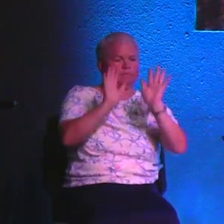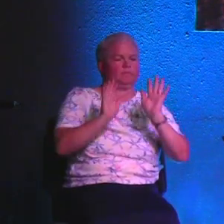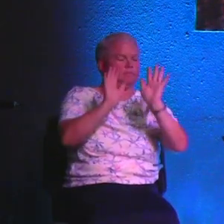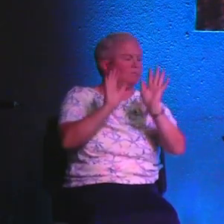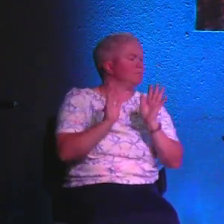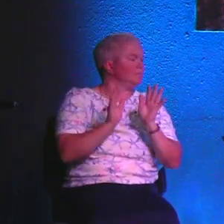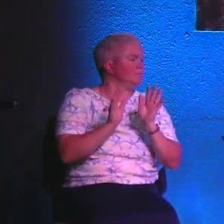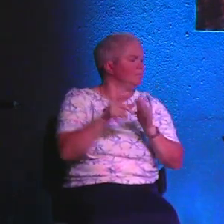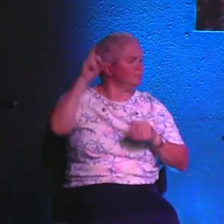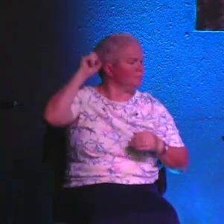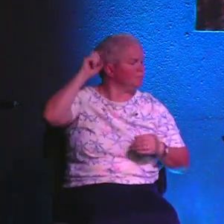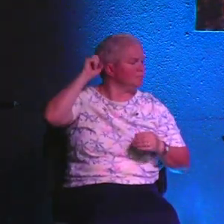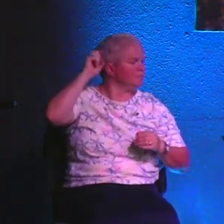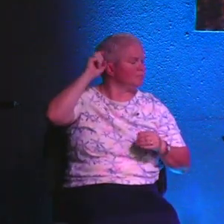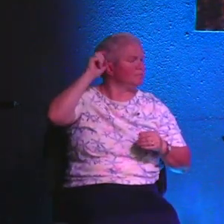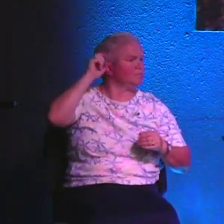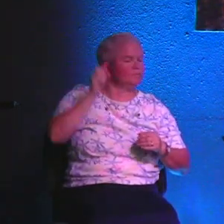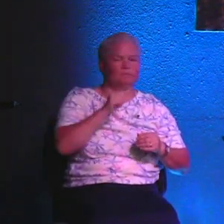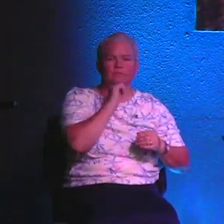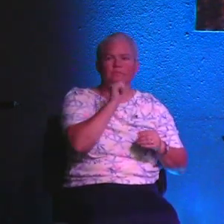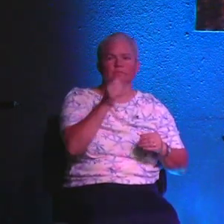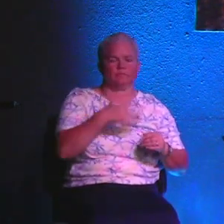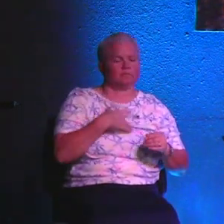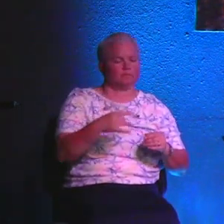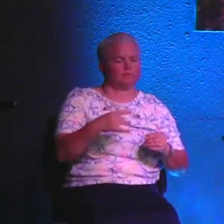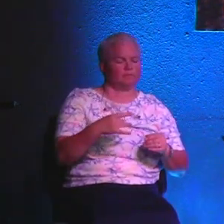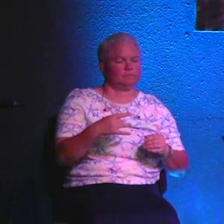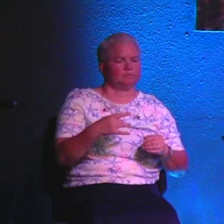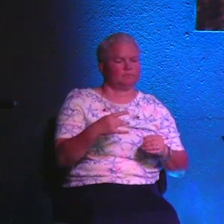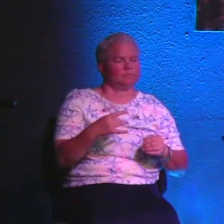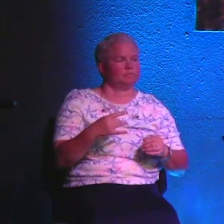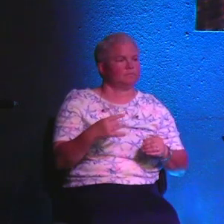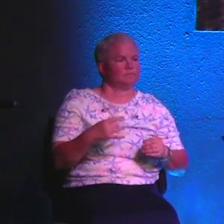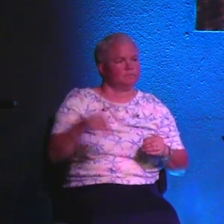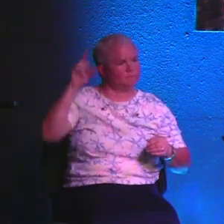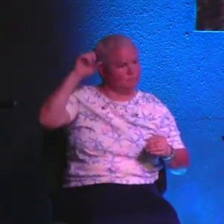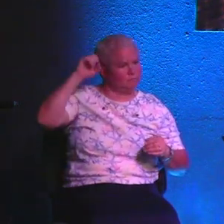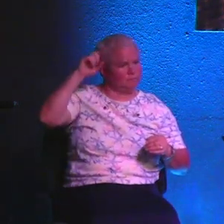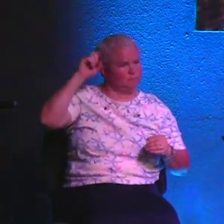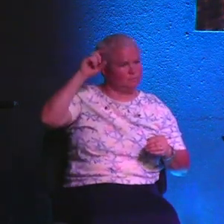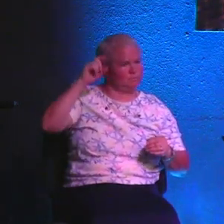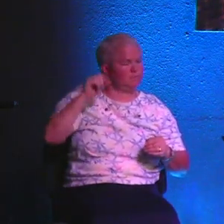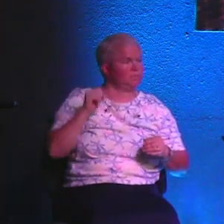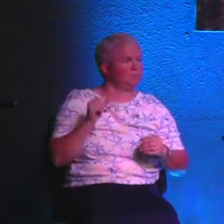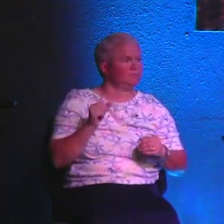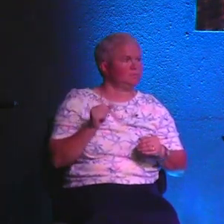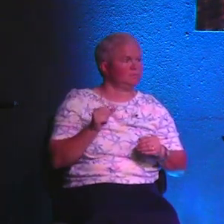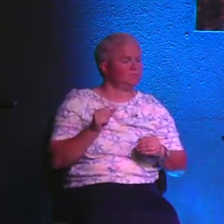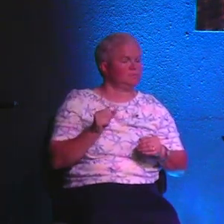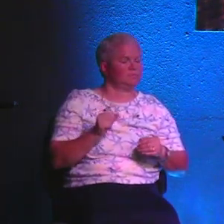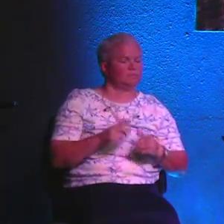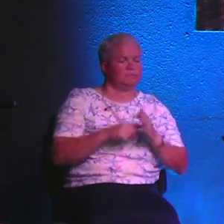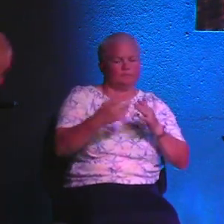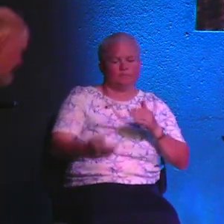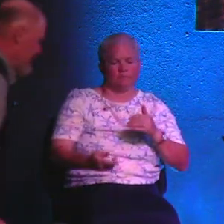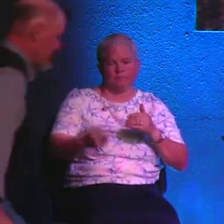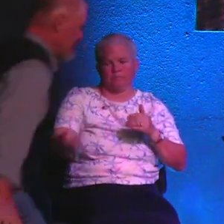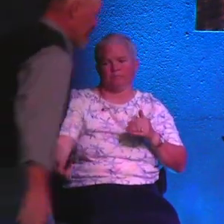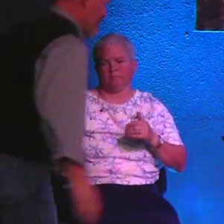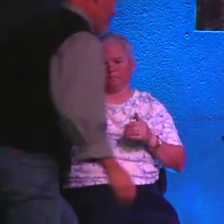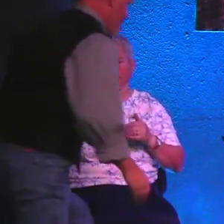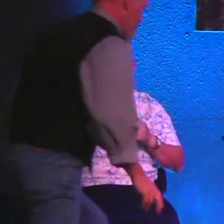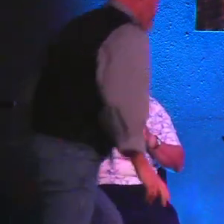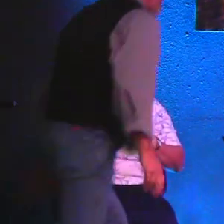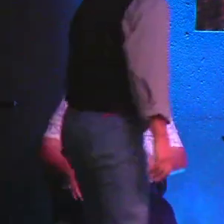And we need to understand that. We may not like it. But we need to understand that God's plan is unfolding. That